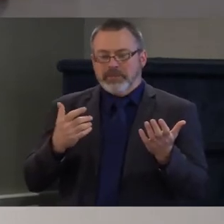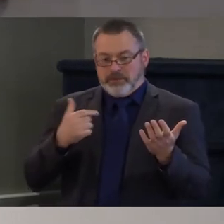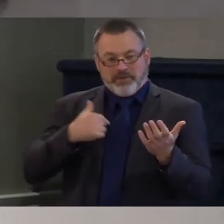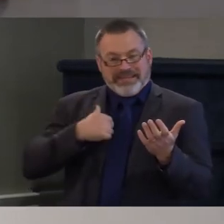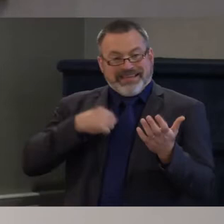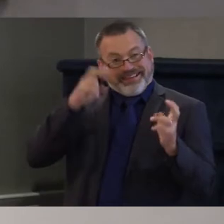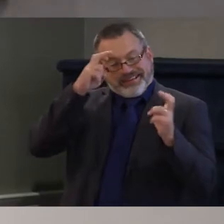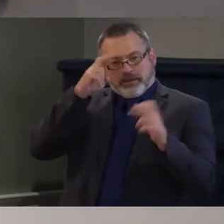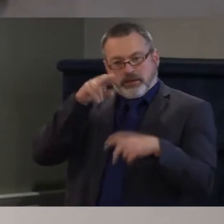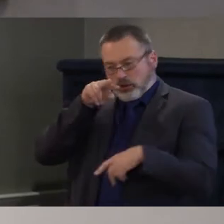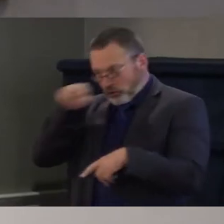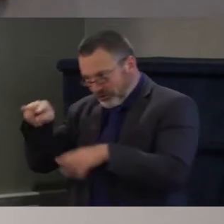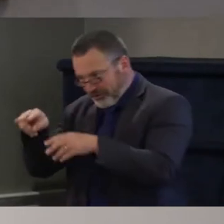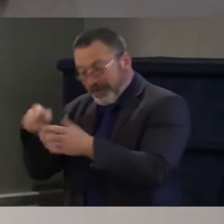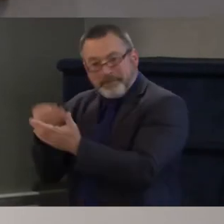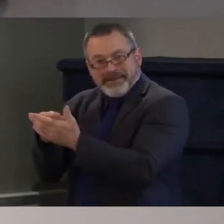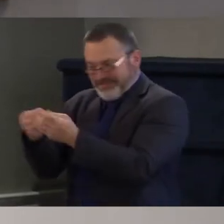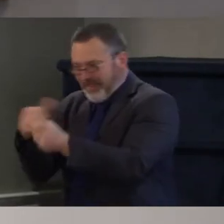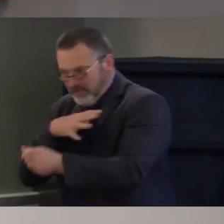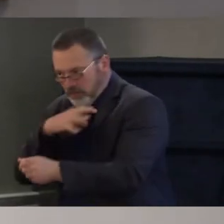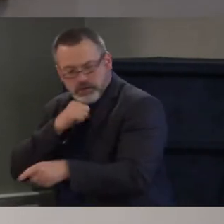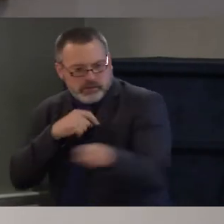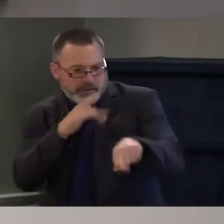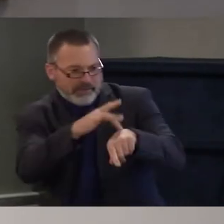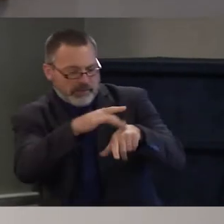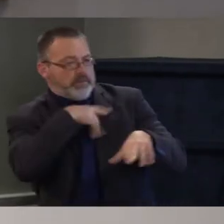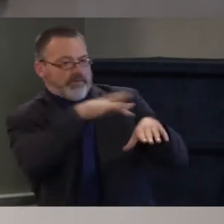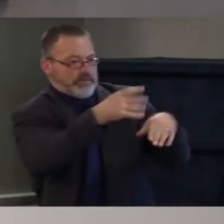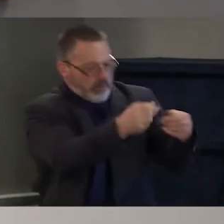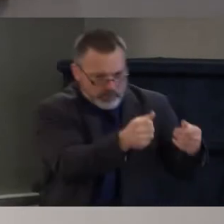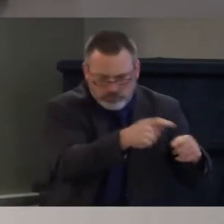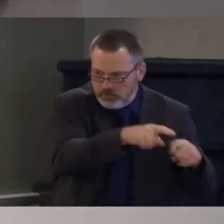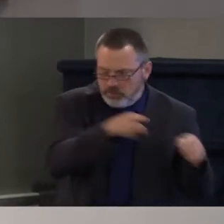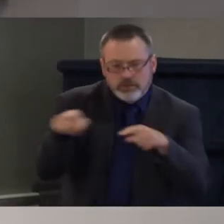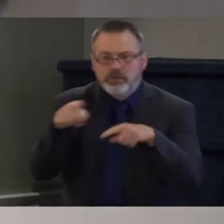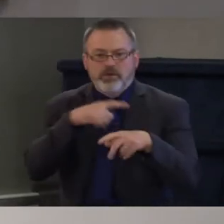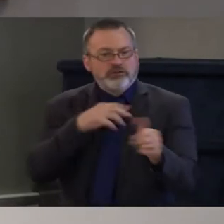then I think we'll never really make a lot of progress.